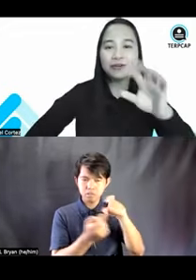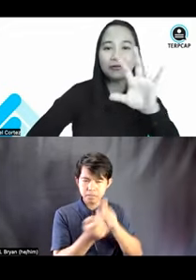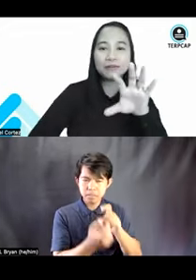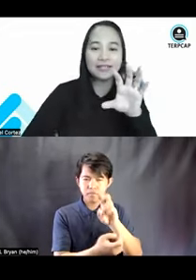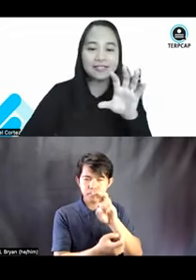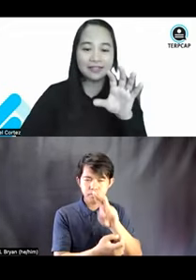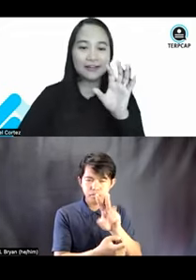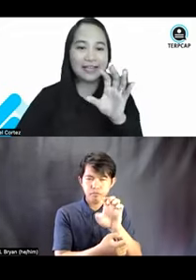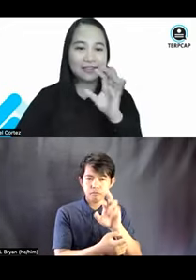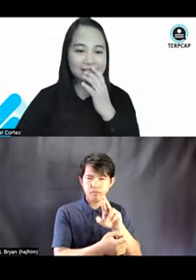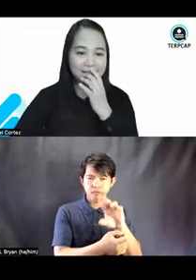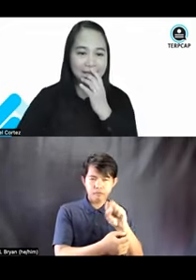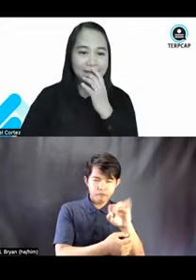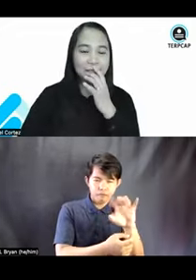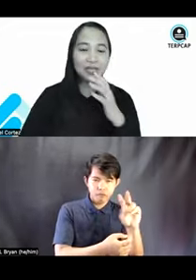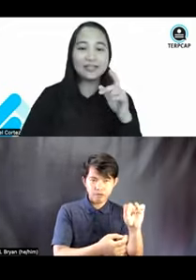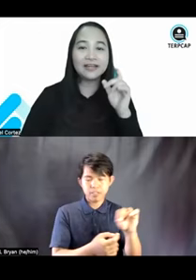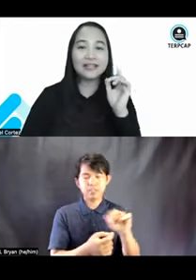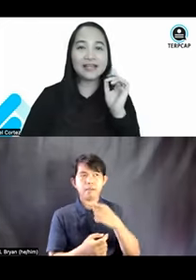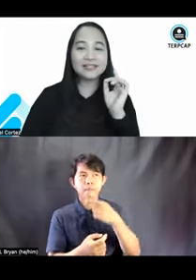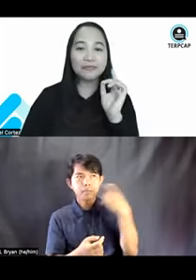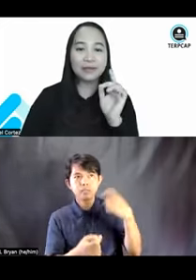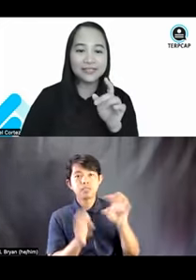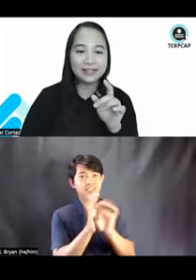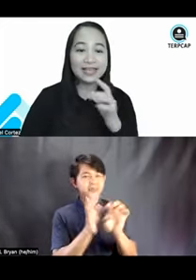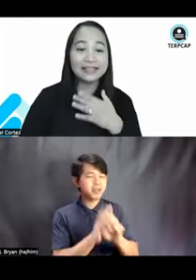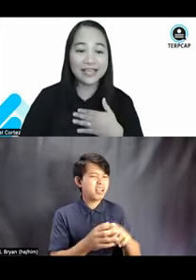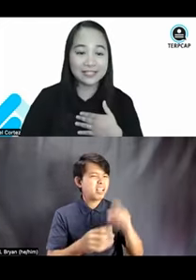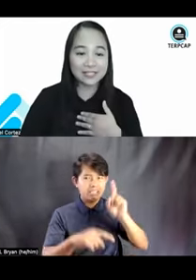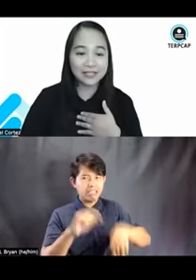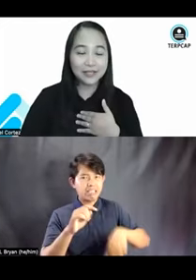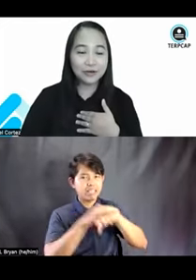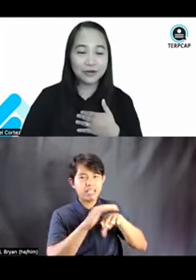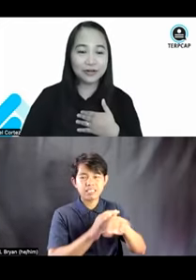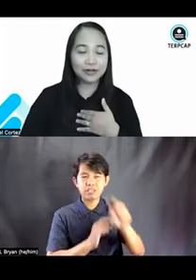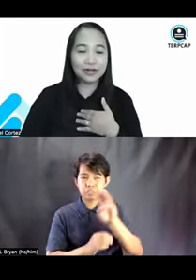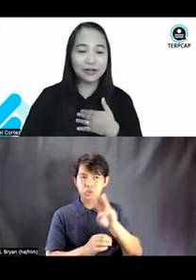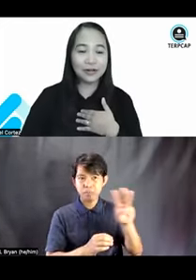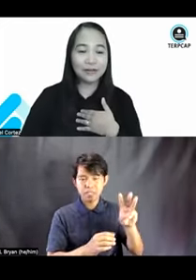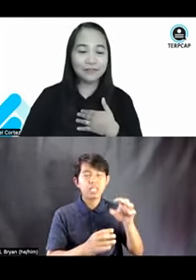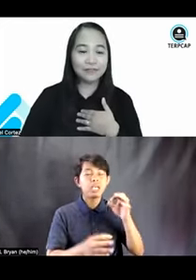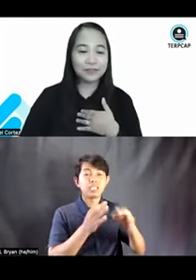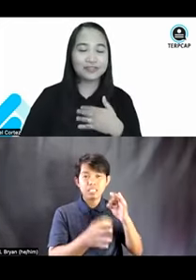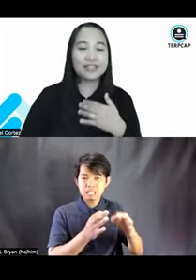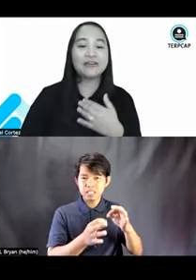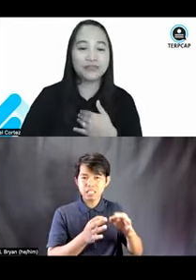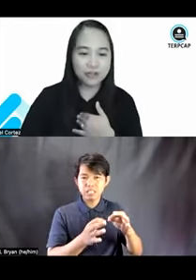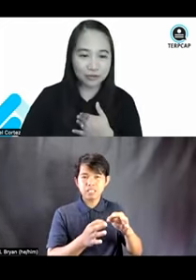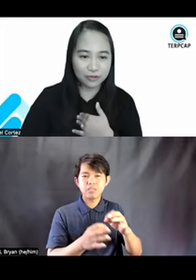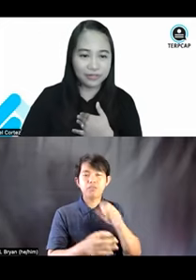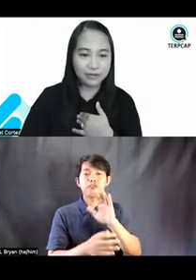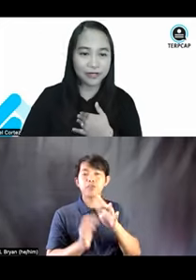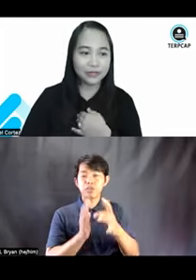you know, there are websites that are like this, you cannot access the website unless your tech